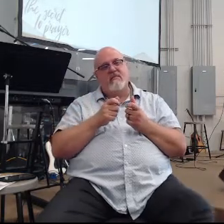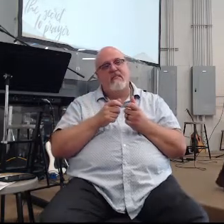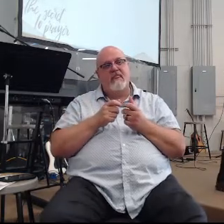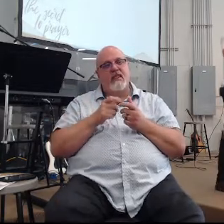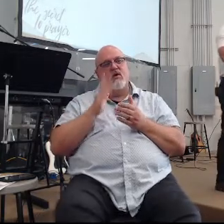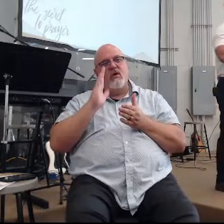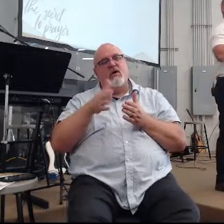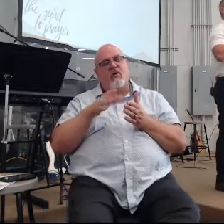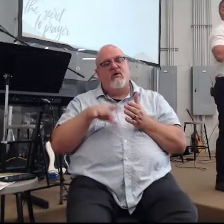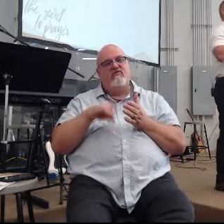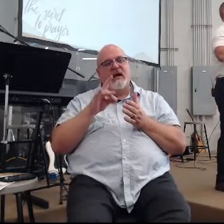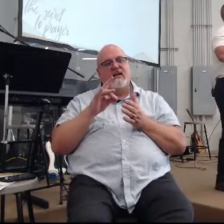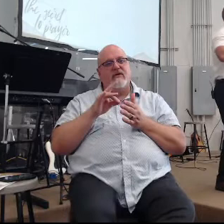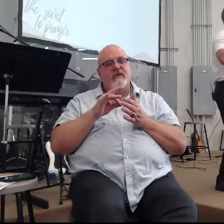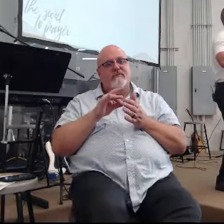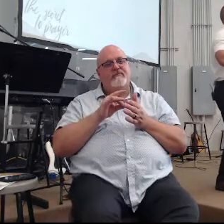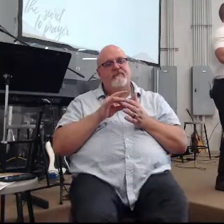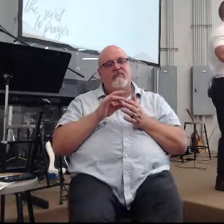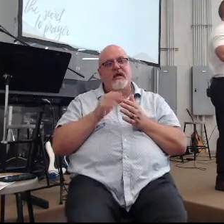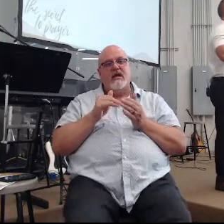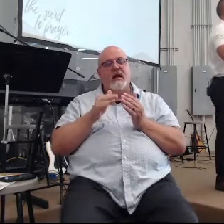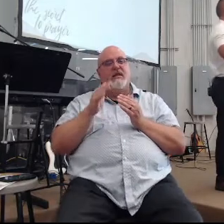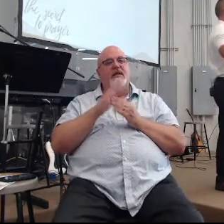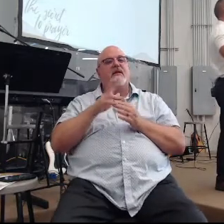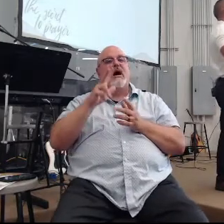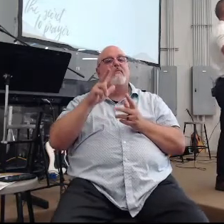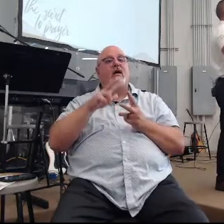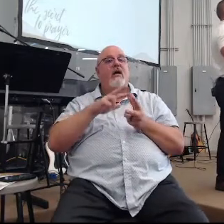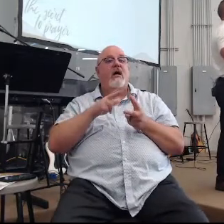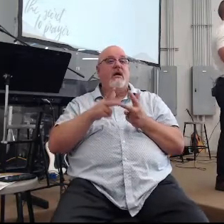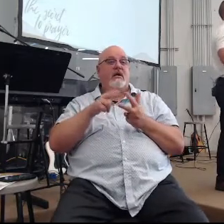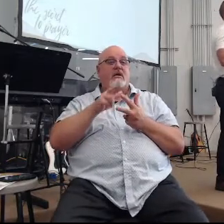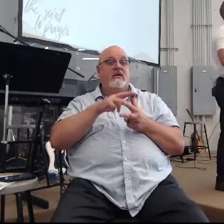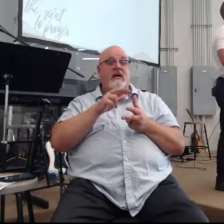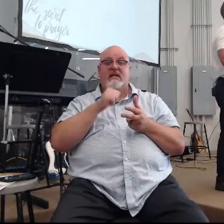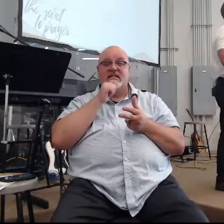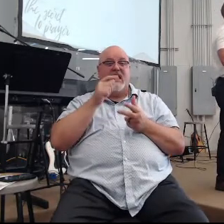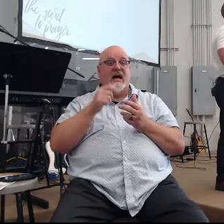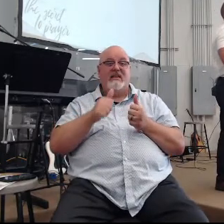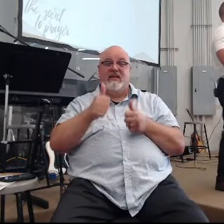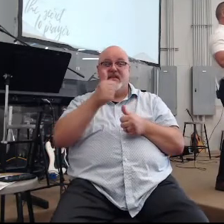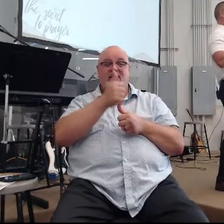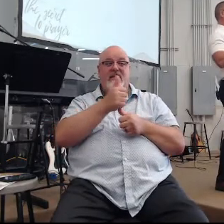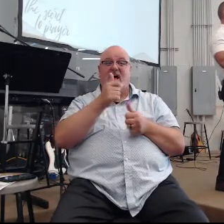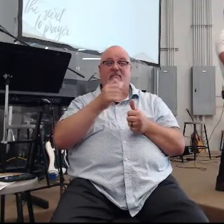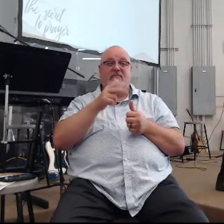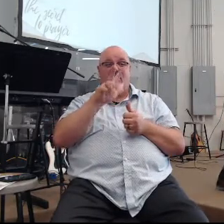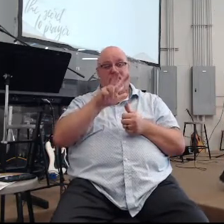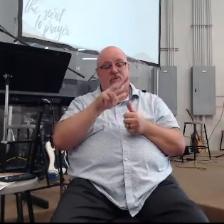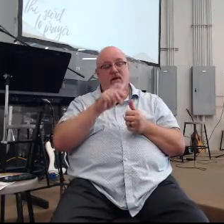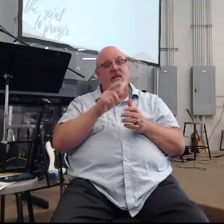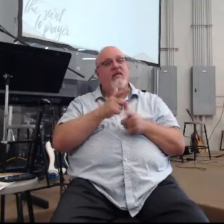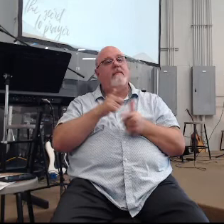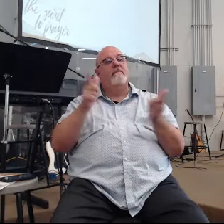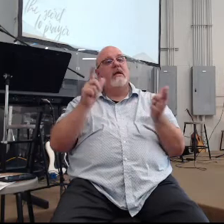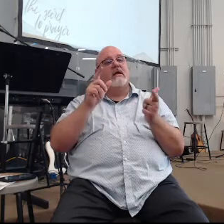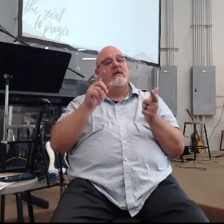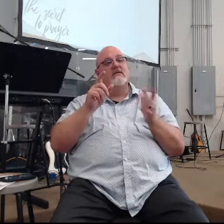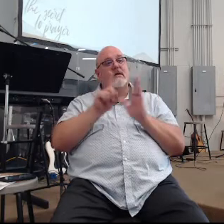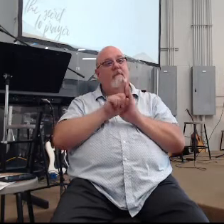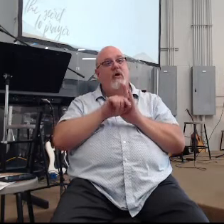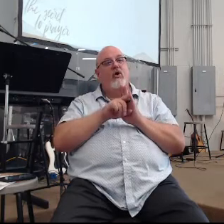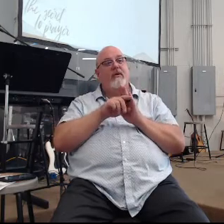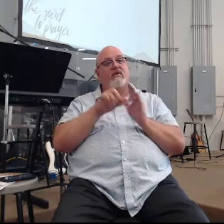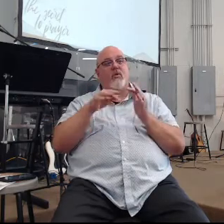going to find out is it's not even in the top three of the most important moments of Elijah's life like his biggest moment you would think